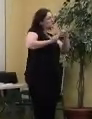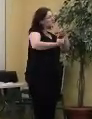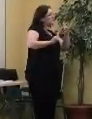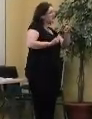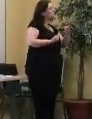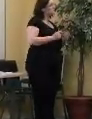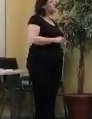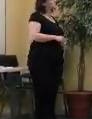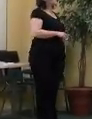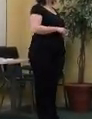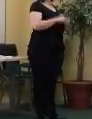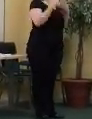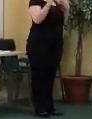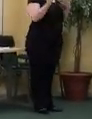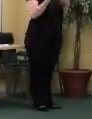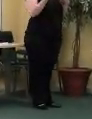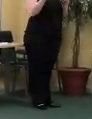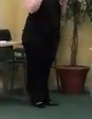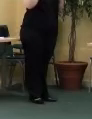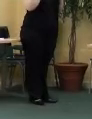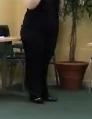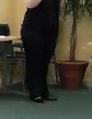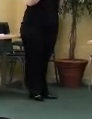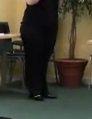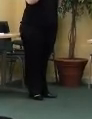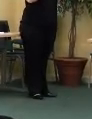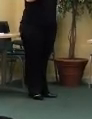ongoing discussion with the living dogs about his retirement.